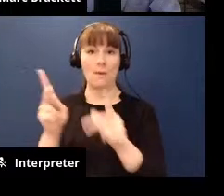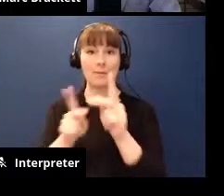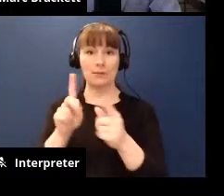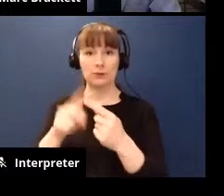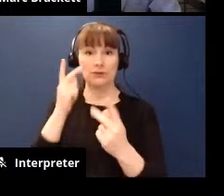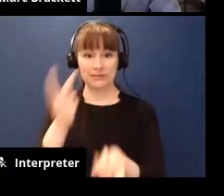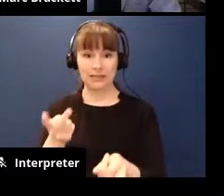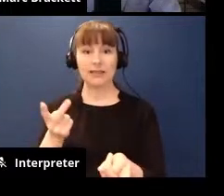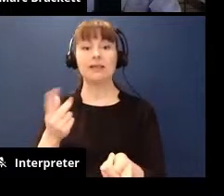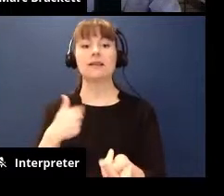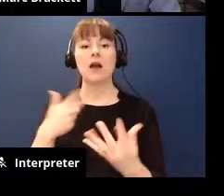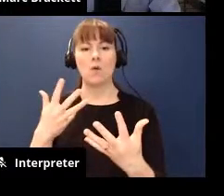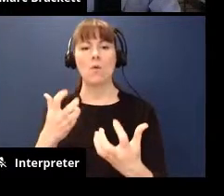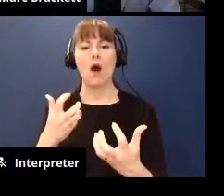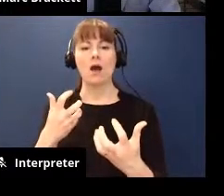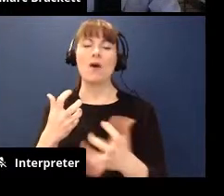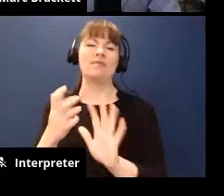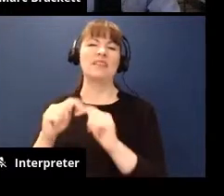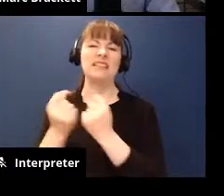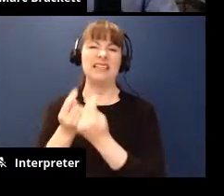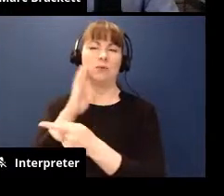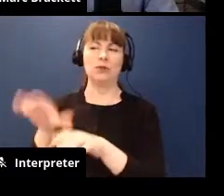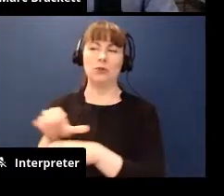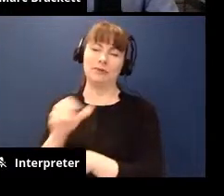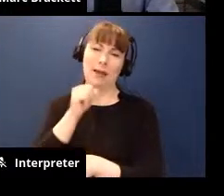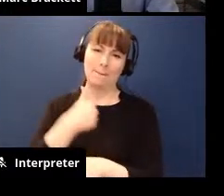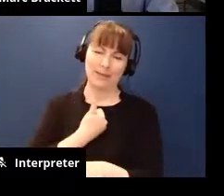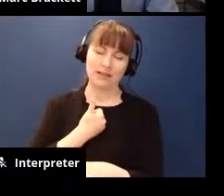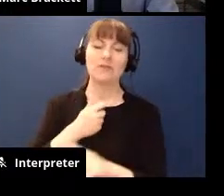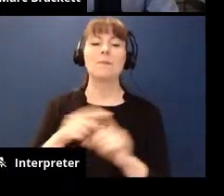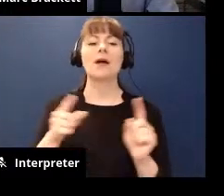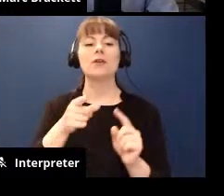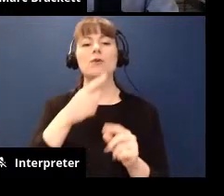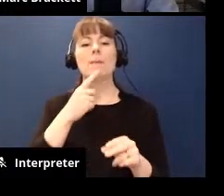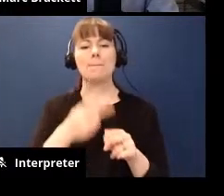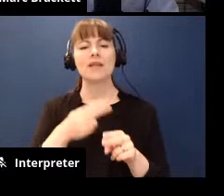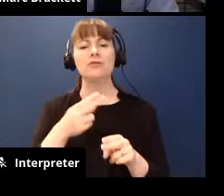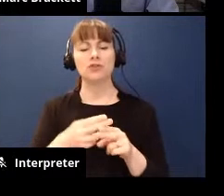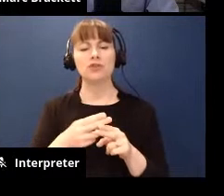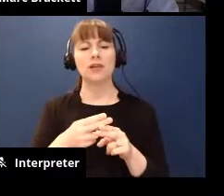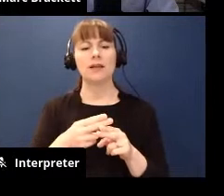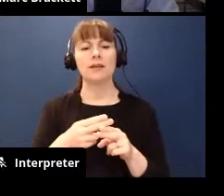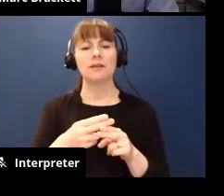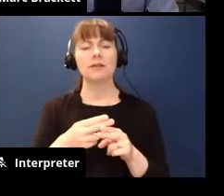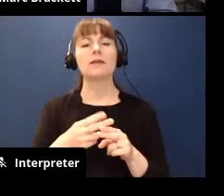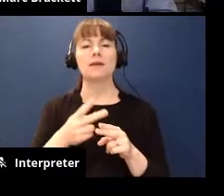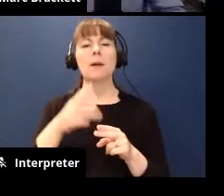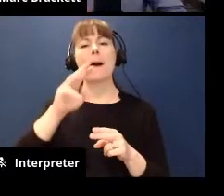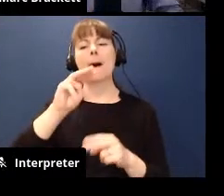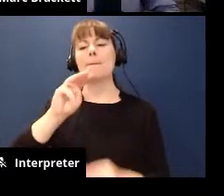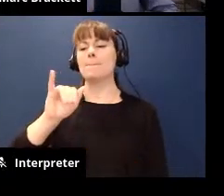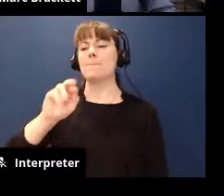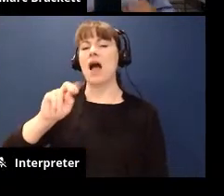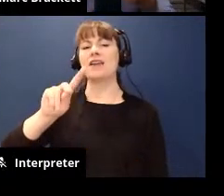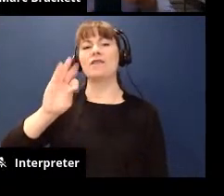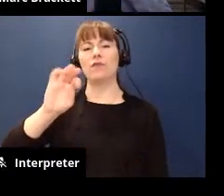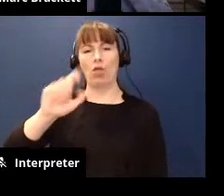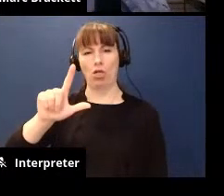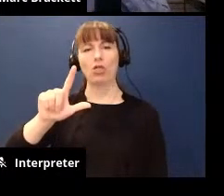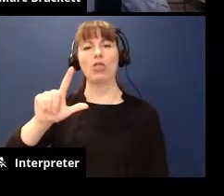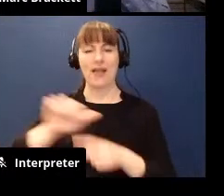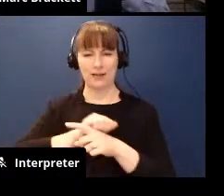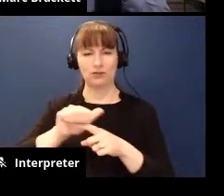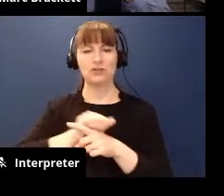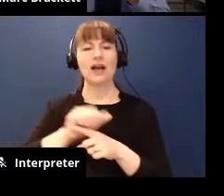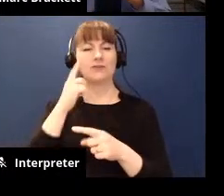our actually our team will put this in the comments so folks can see you had mentioned doing kind of like a mindfulness exercise to folks we